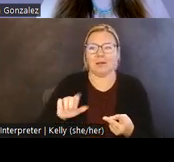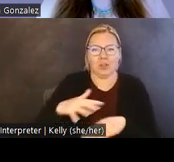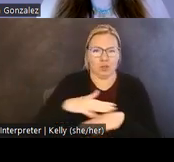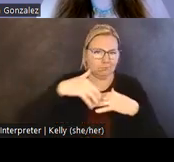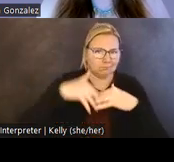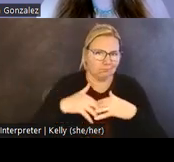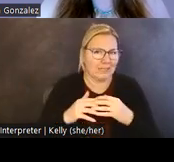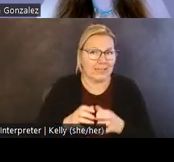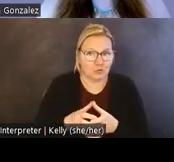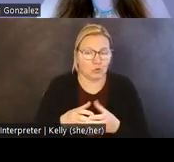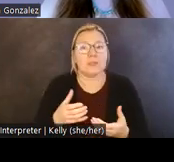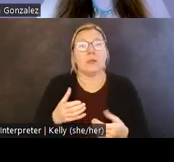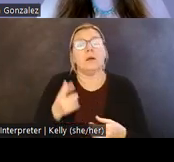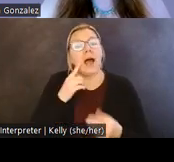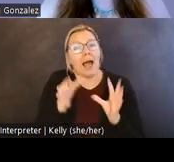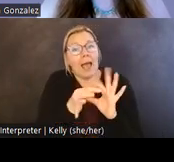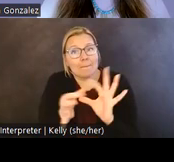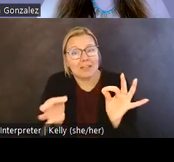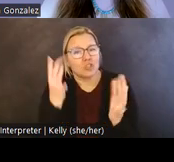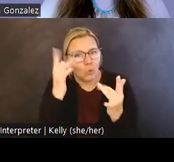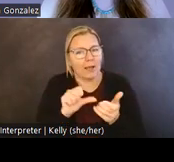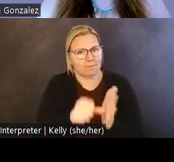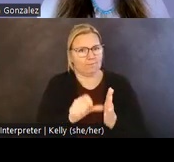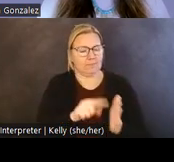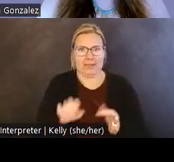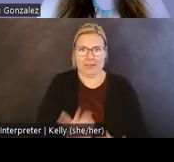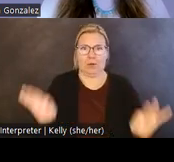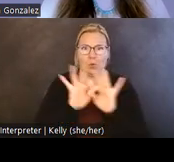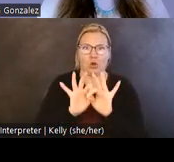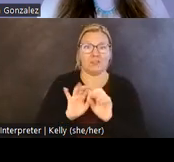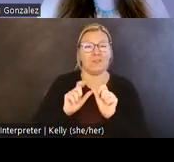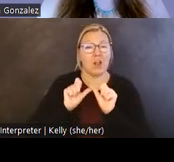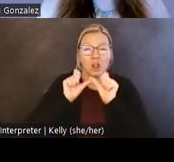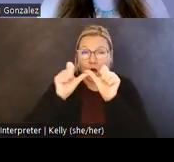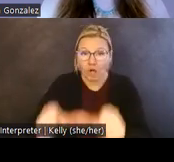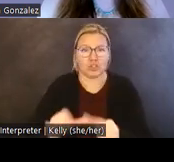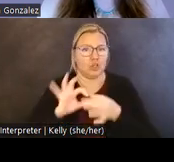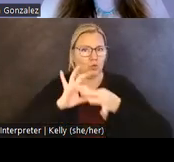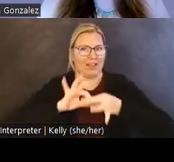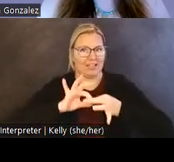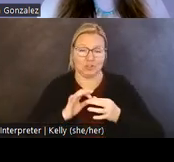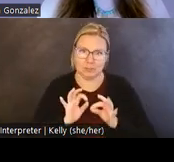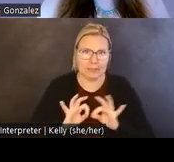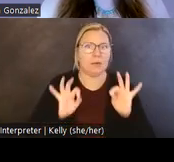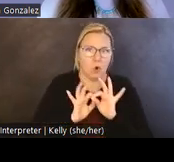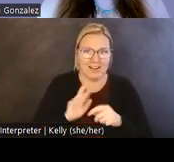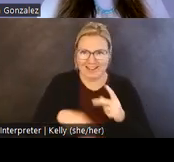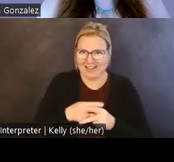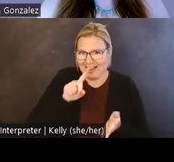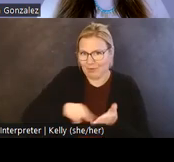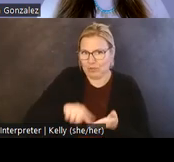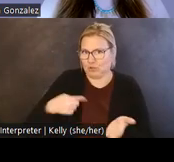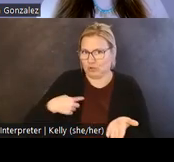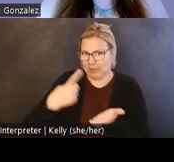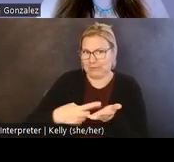And I mentioned these things here to highlight the importance of long term relationships and the kind of research that I'm discussing this